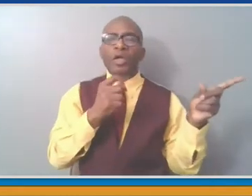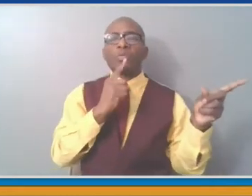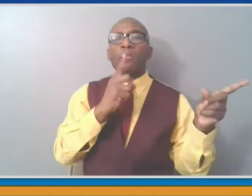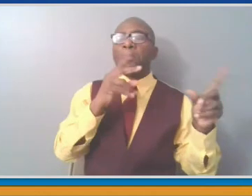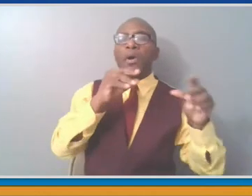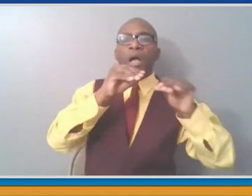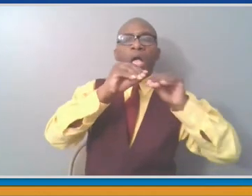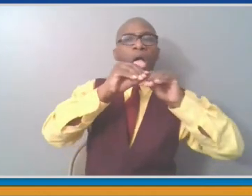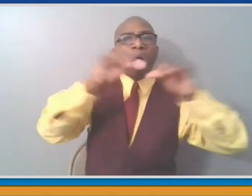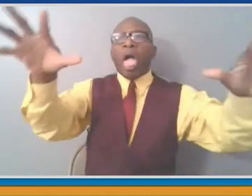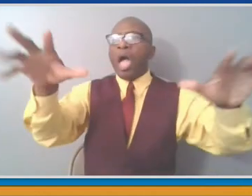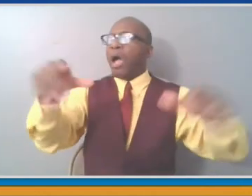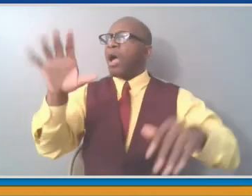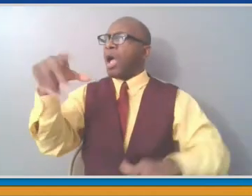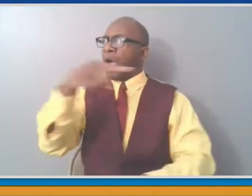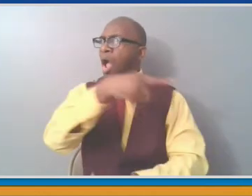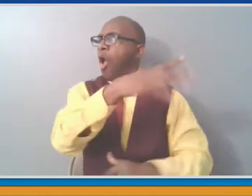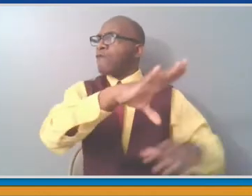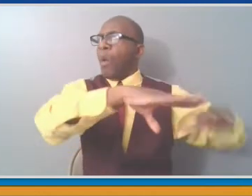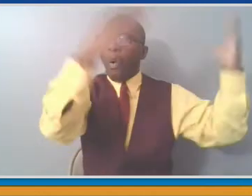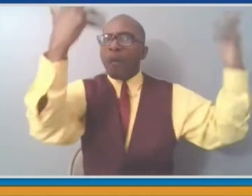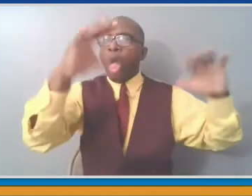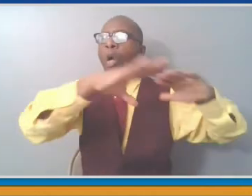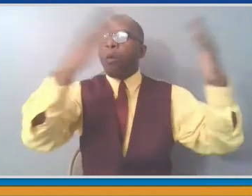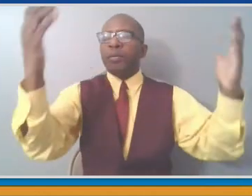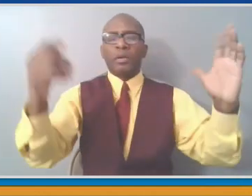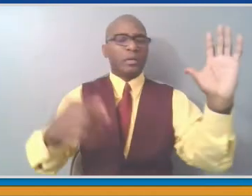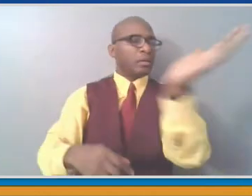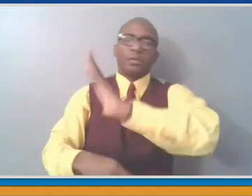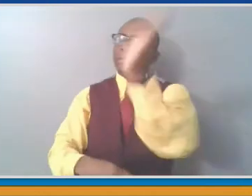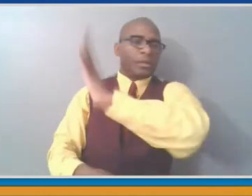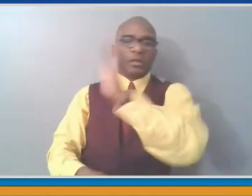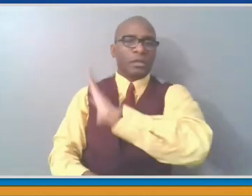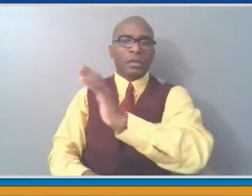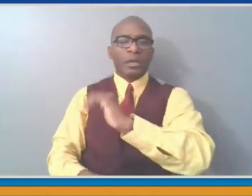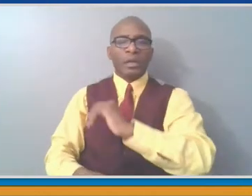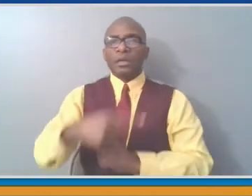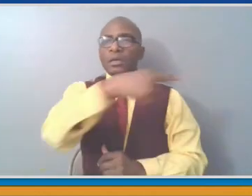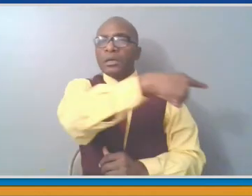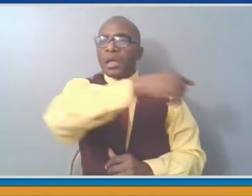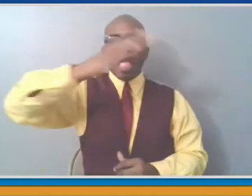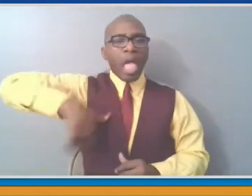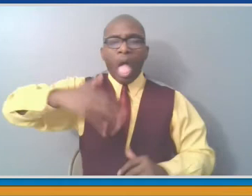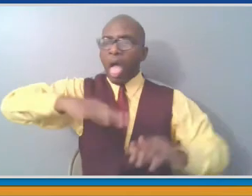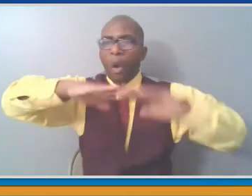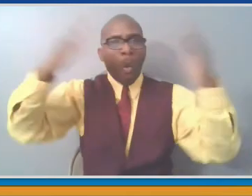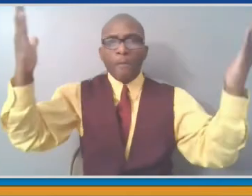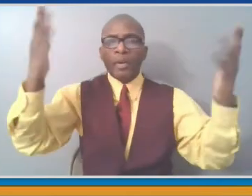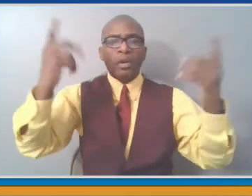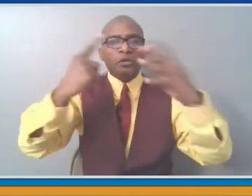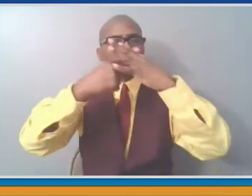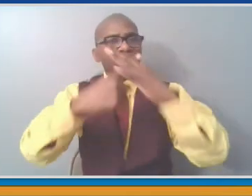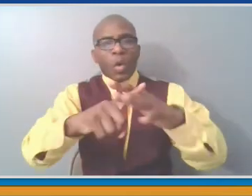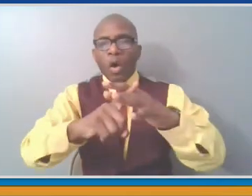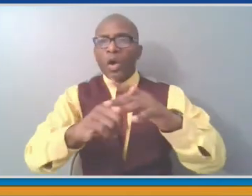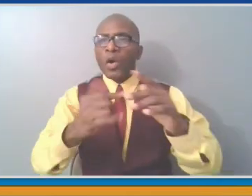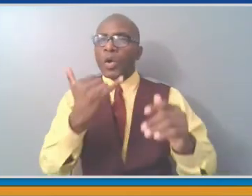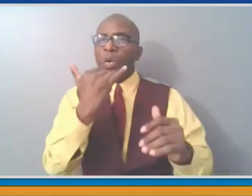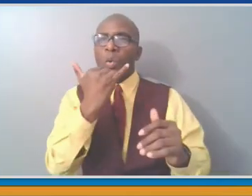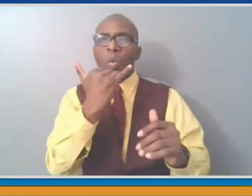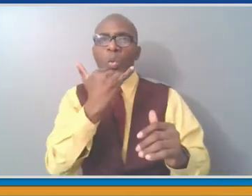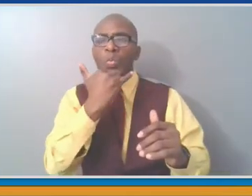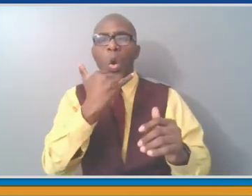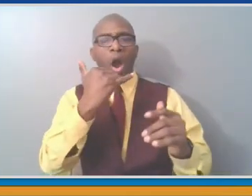that there was some behind the scenes deal. And there was some, you know, inappropriate actions that led to this disc golf. When in fact, the initial